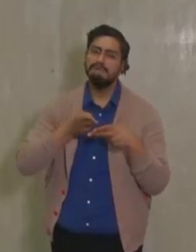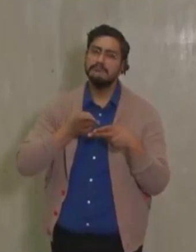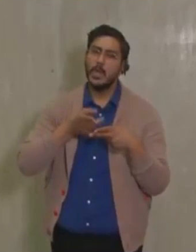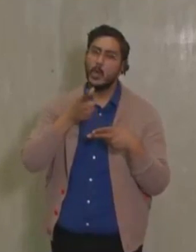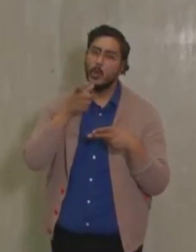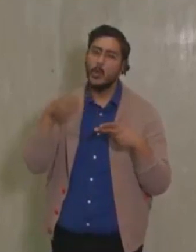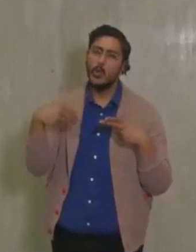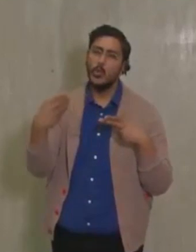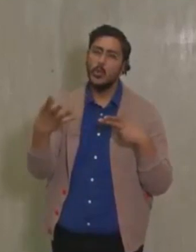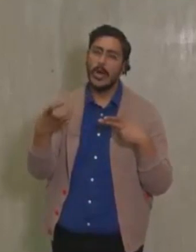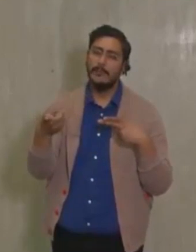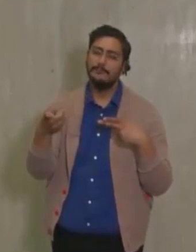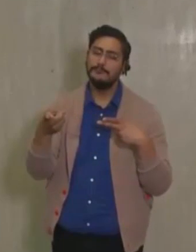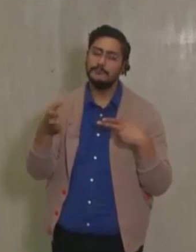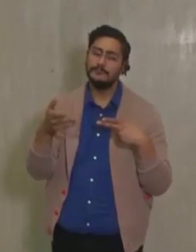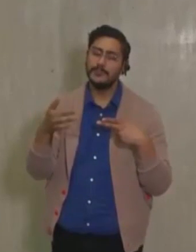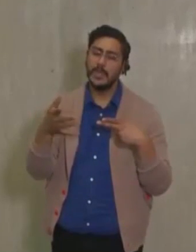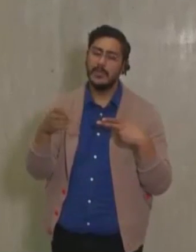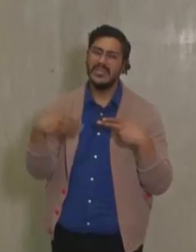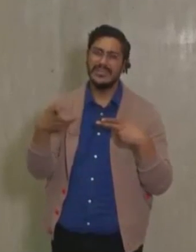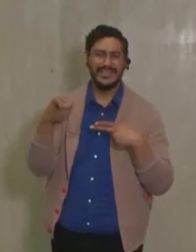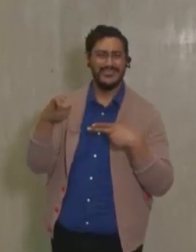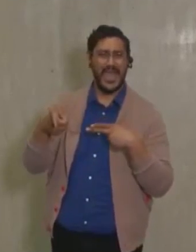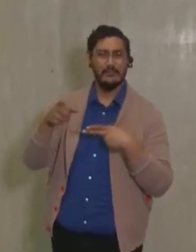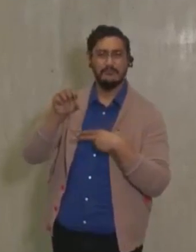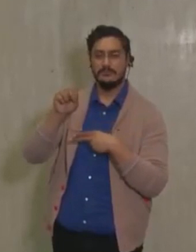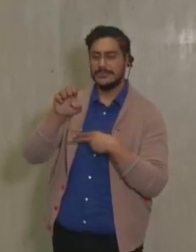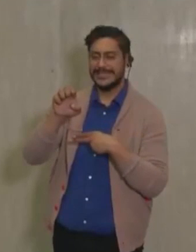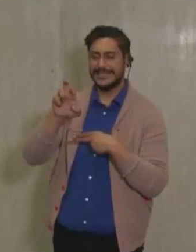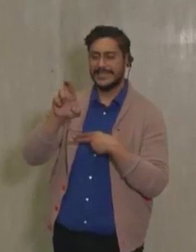supplied this serology test?